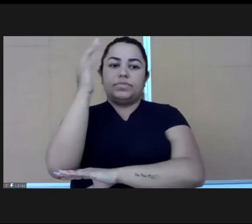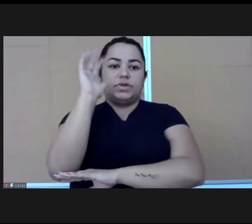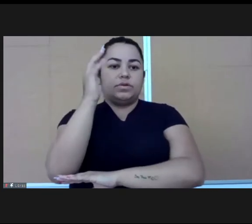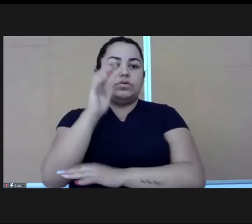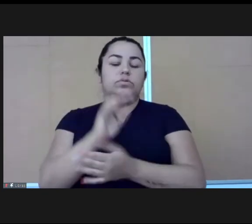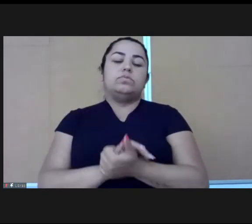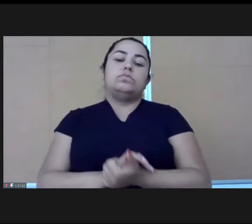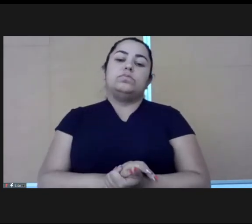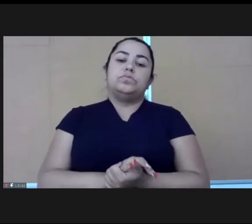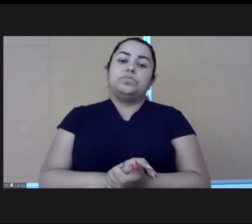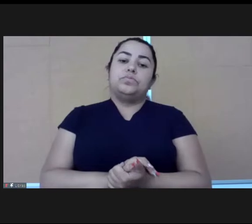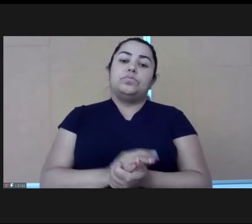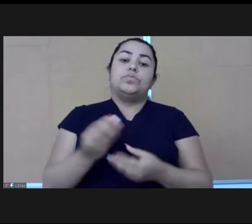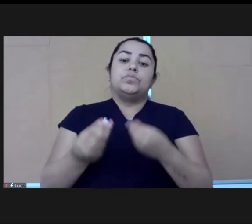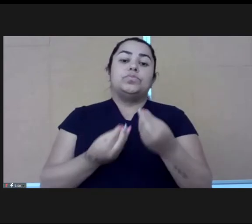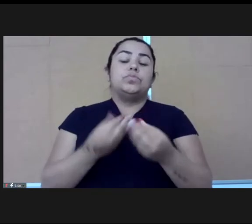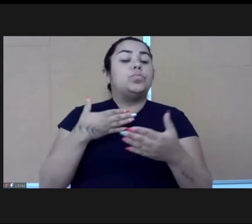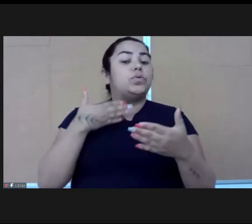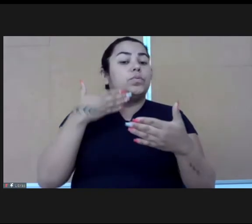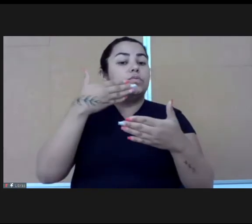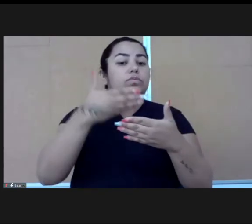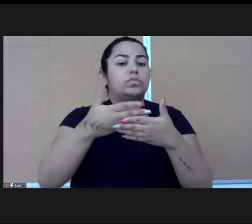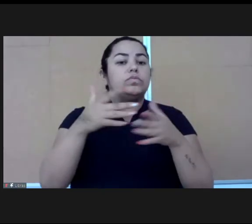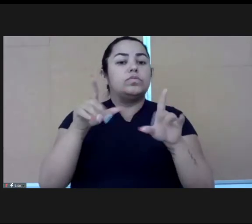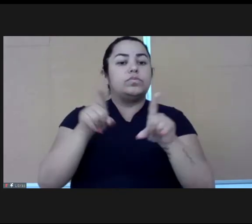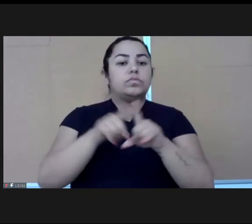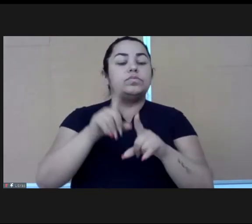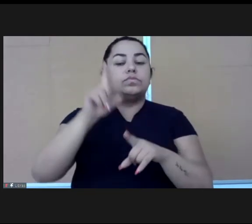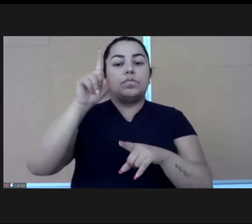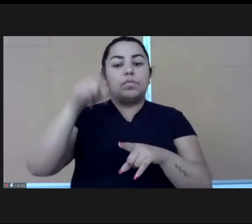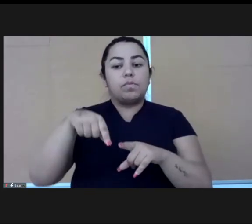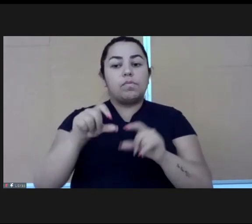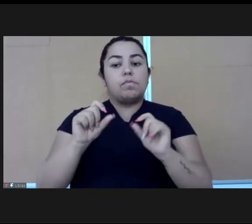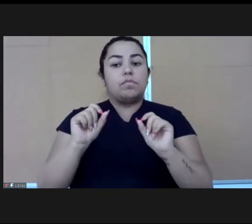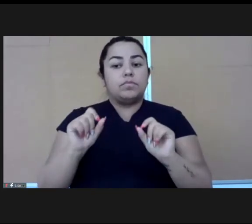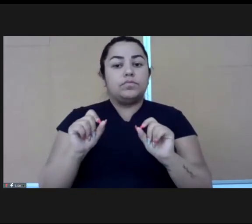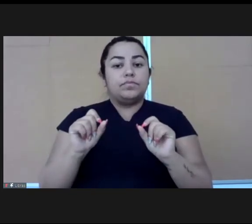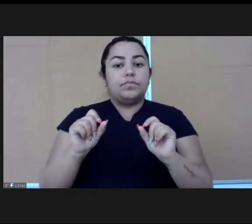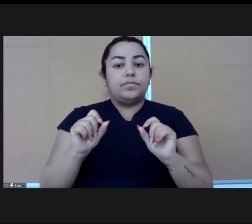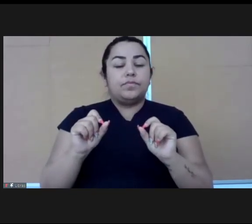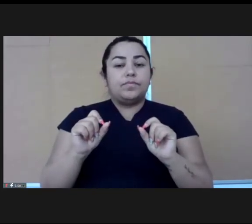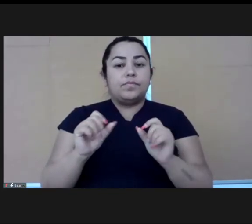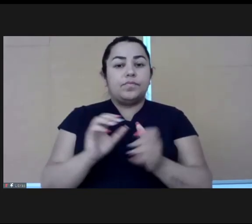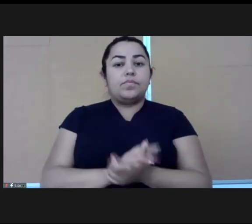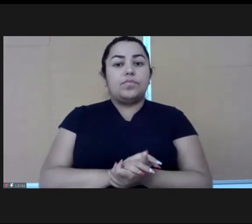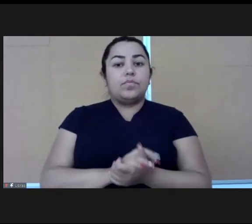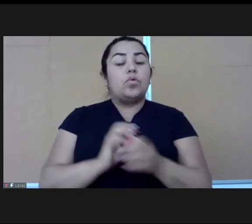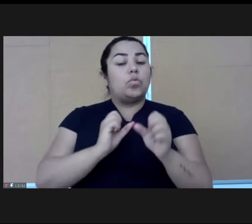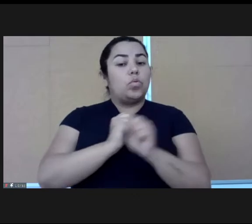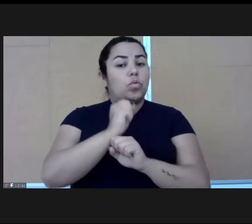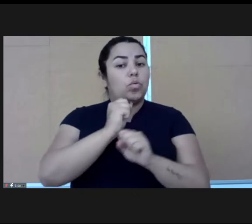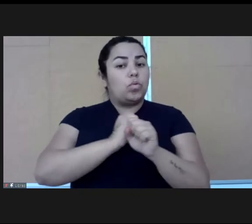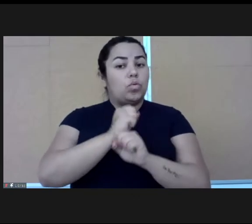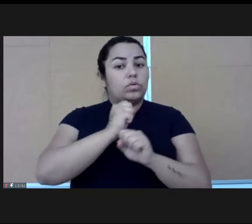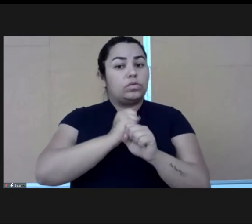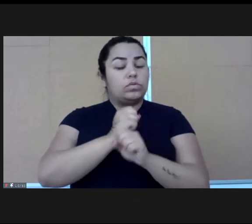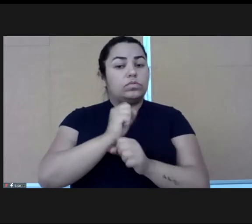making each other relatable in order to build sustainable, positive, and growing